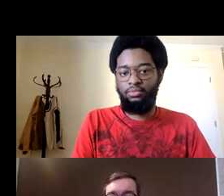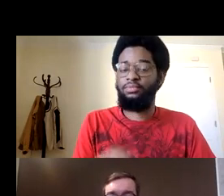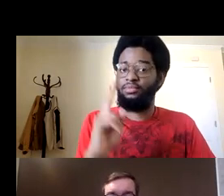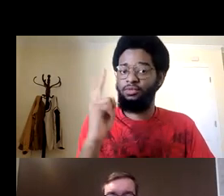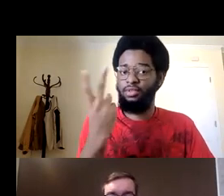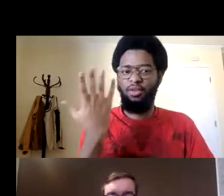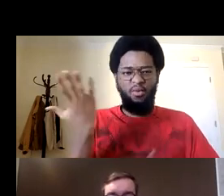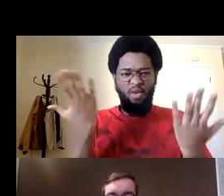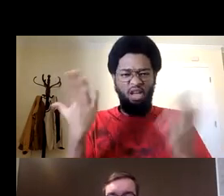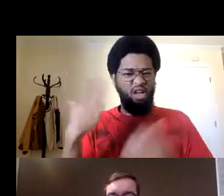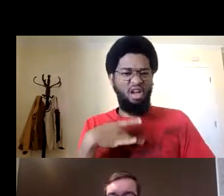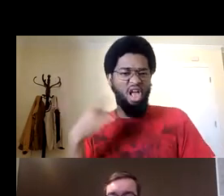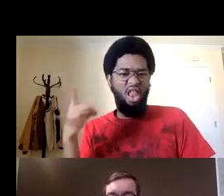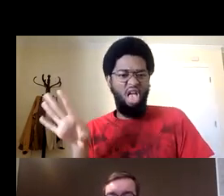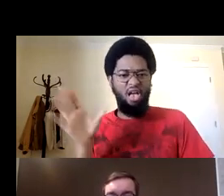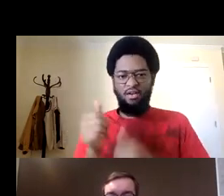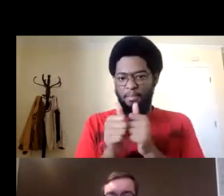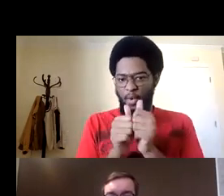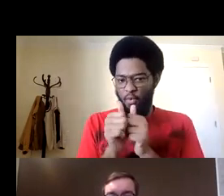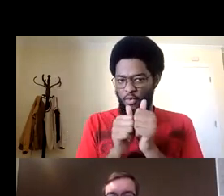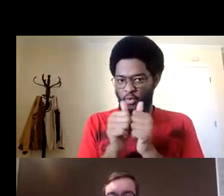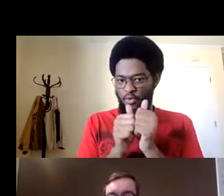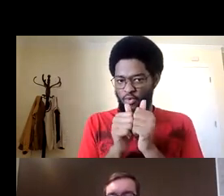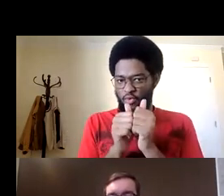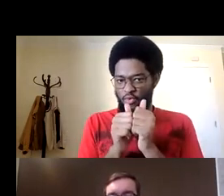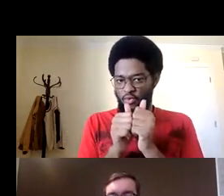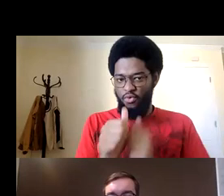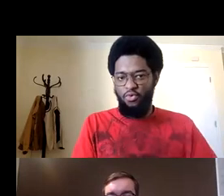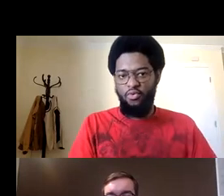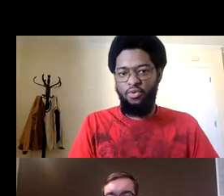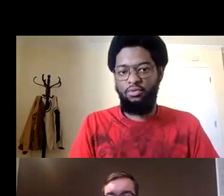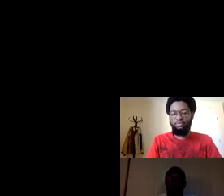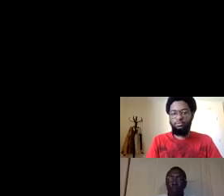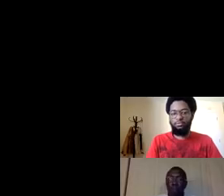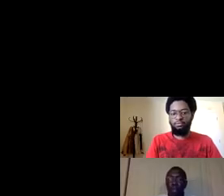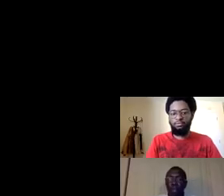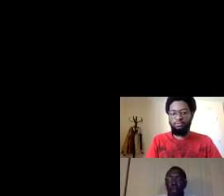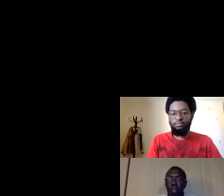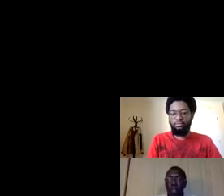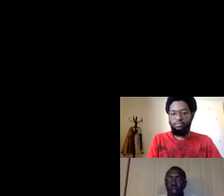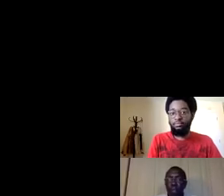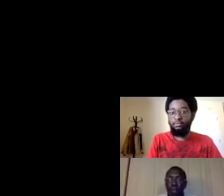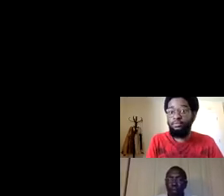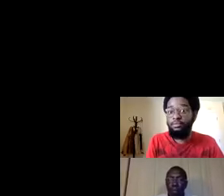what's your favorite sport and the second what's your least favorite sport